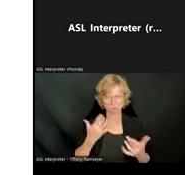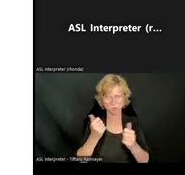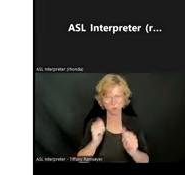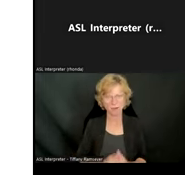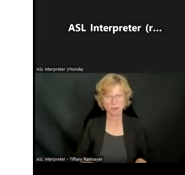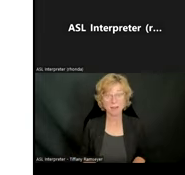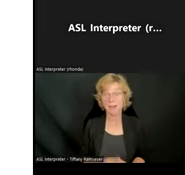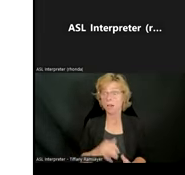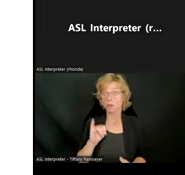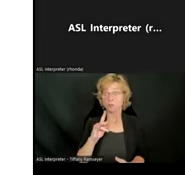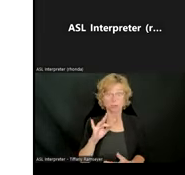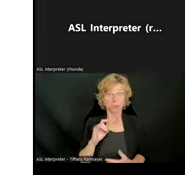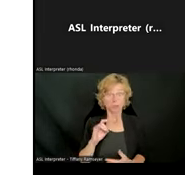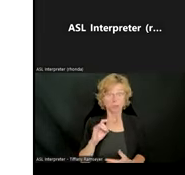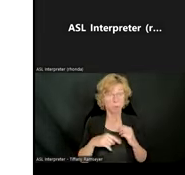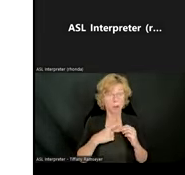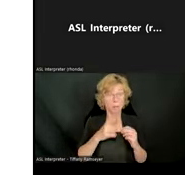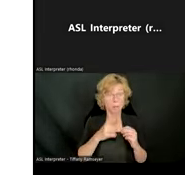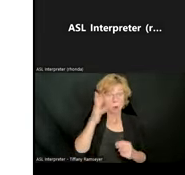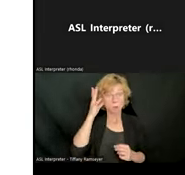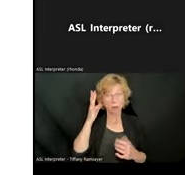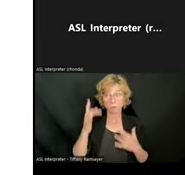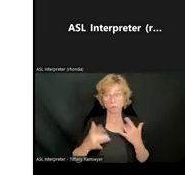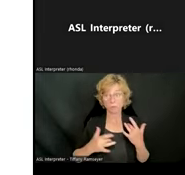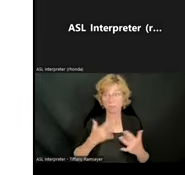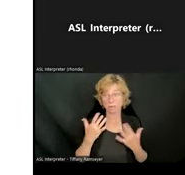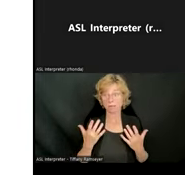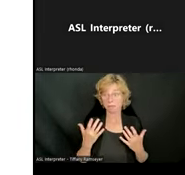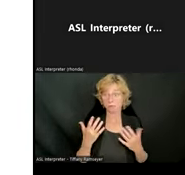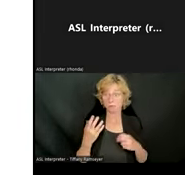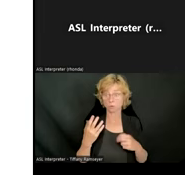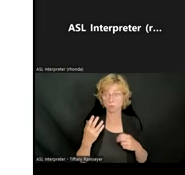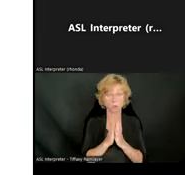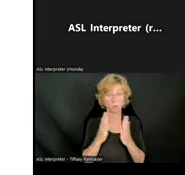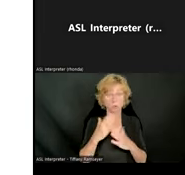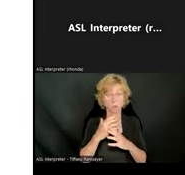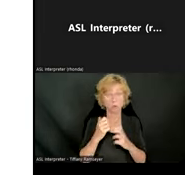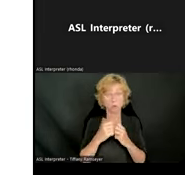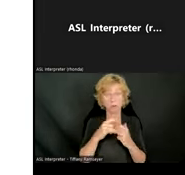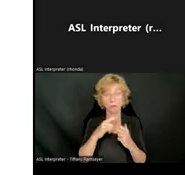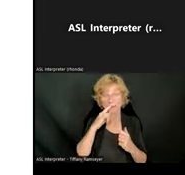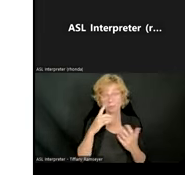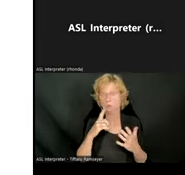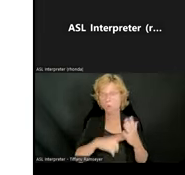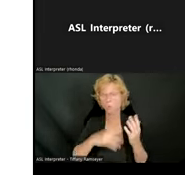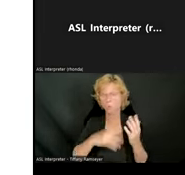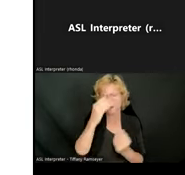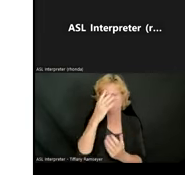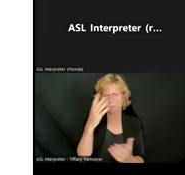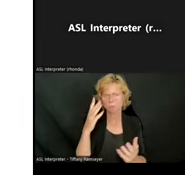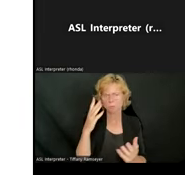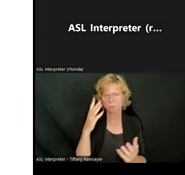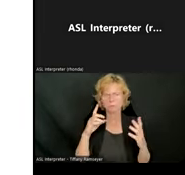what about for any parents that are curious about using Bookshare with their kids? What information should educators share with their students' families about